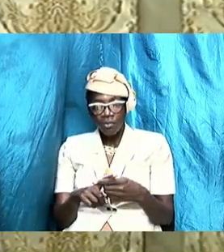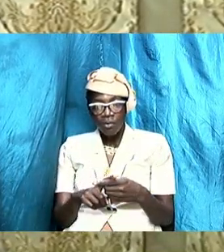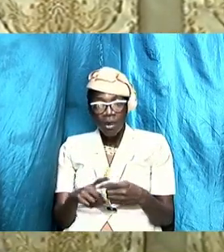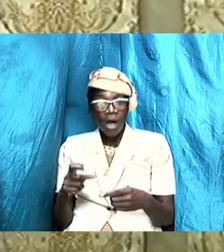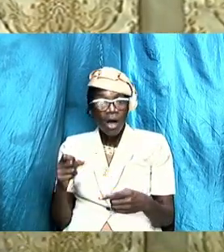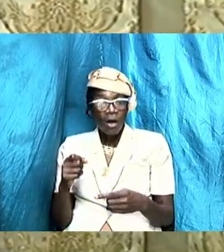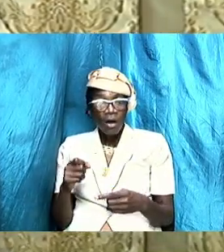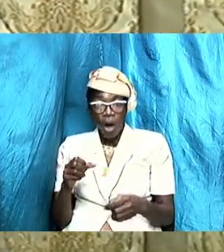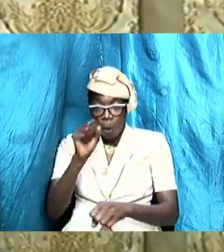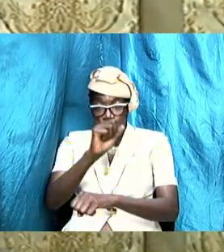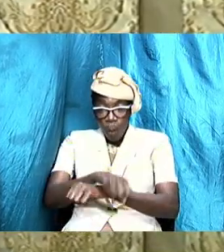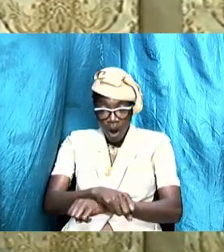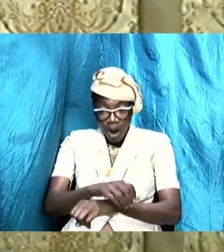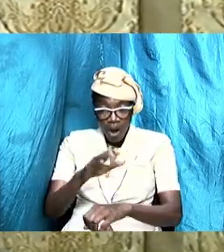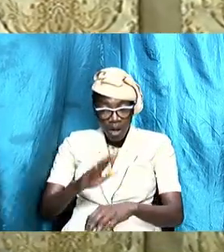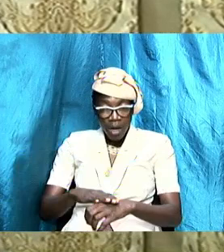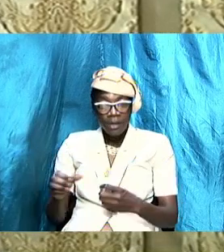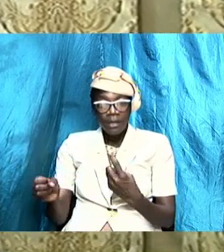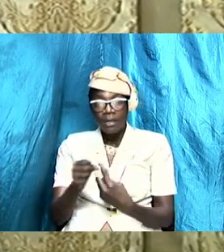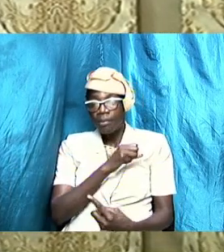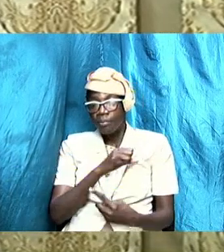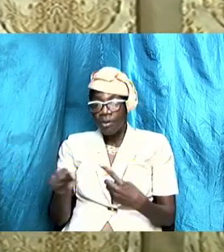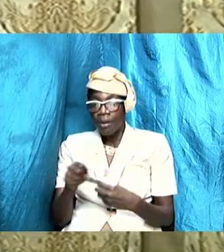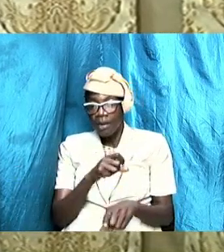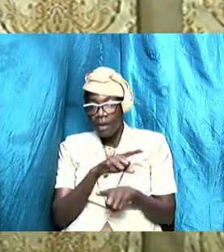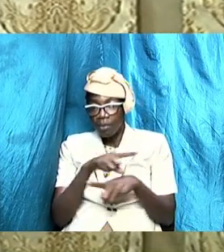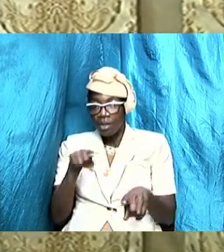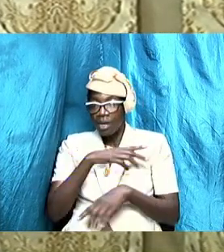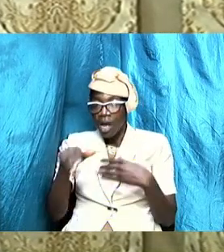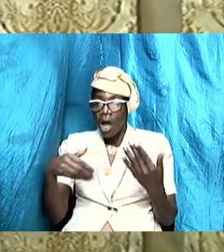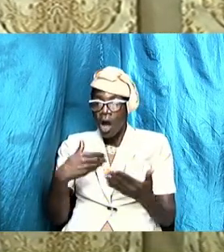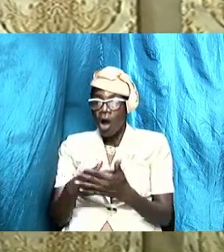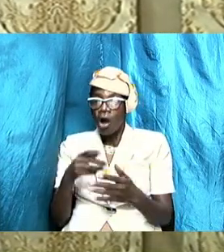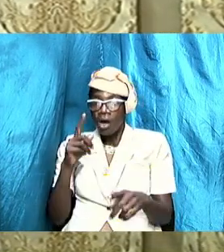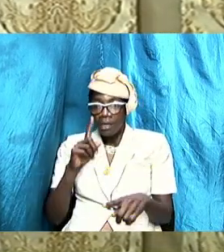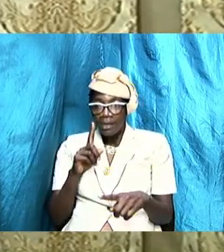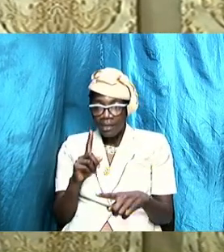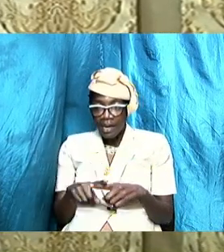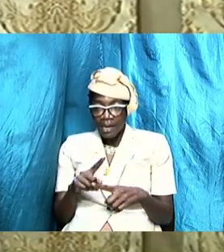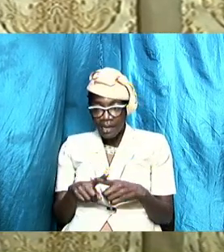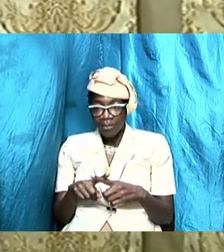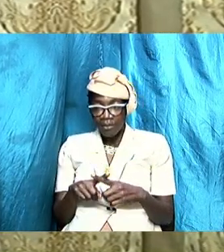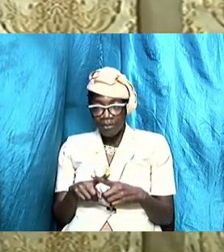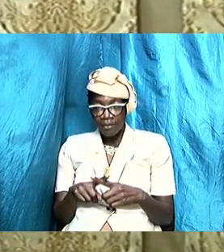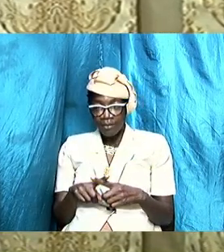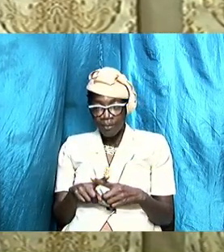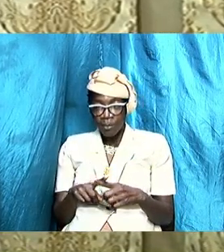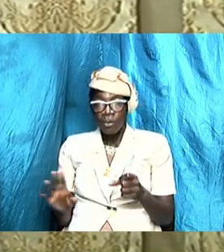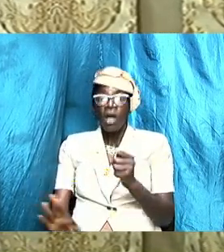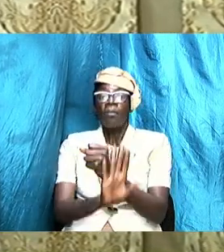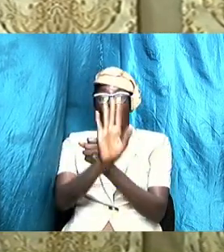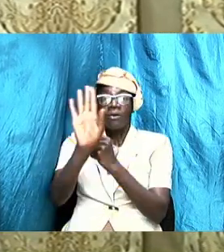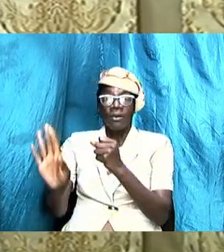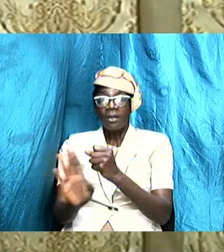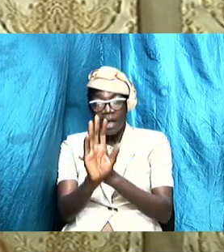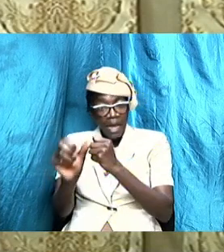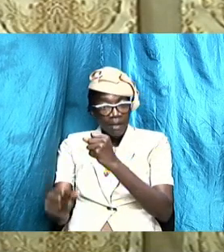issue but at all times to be in defense and support